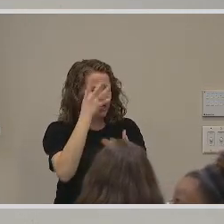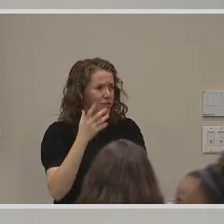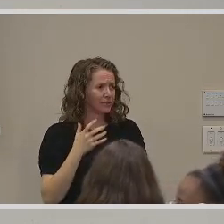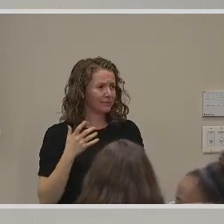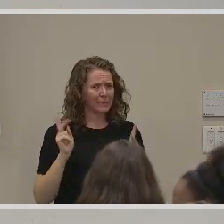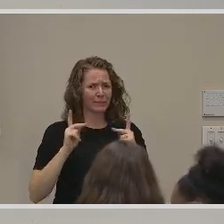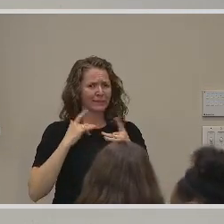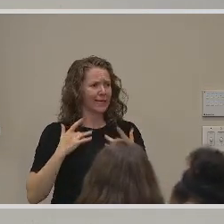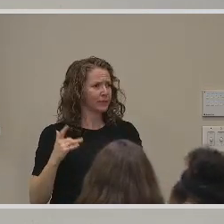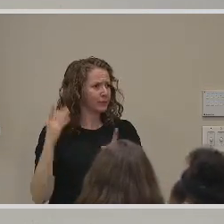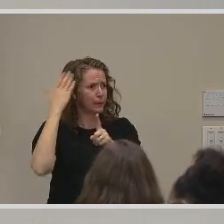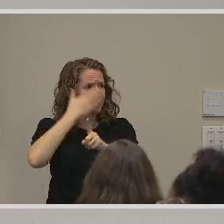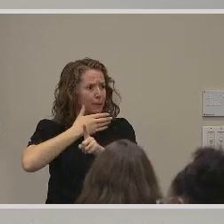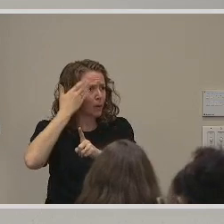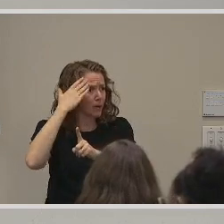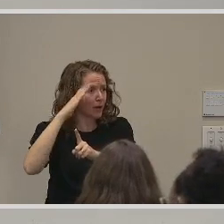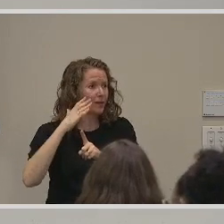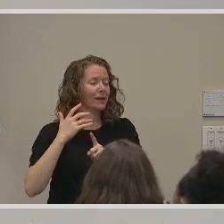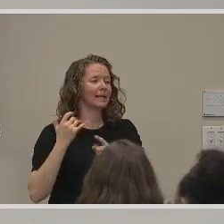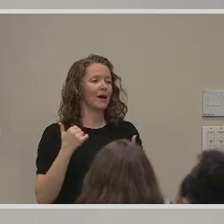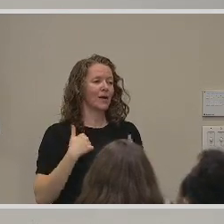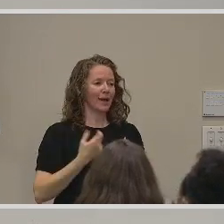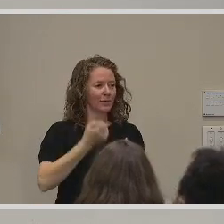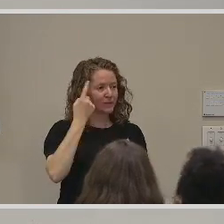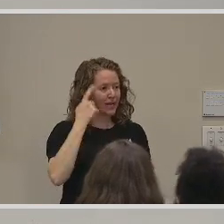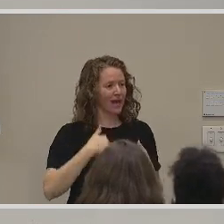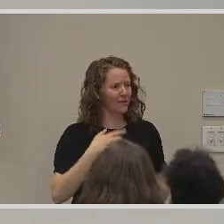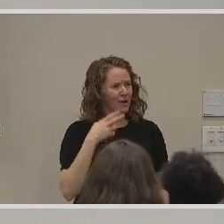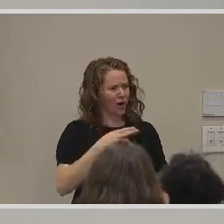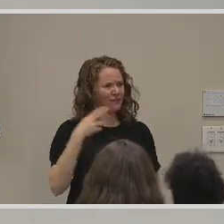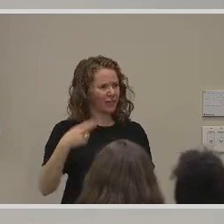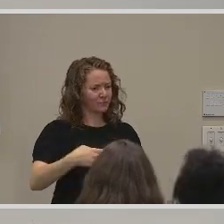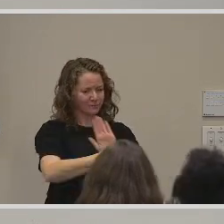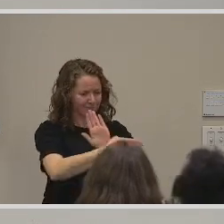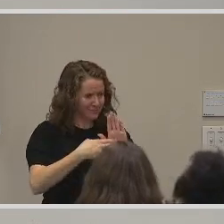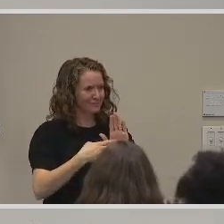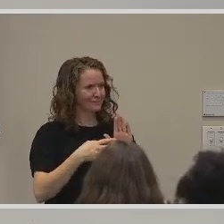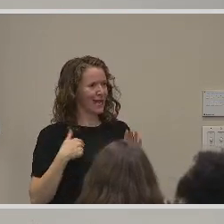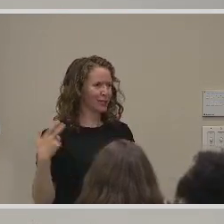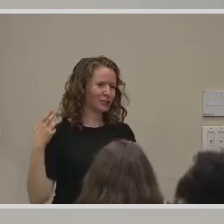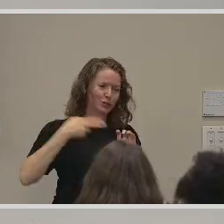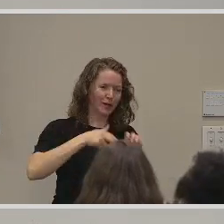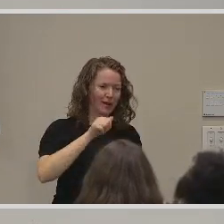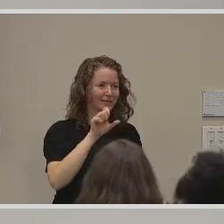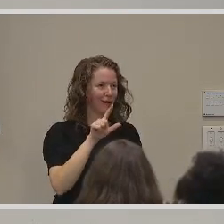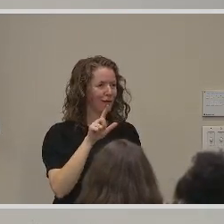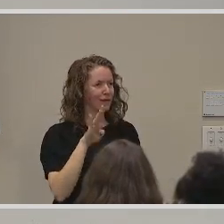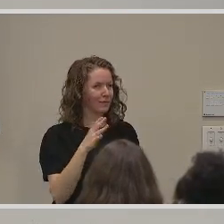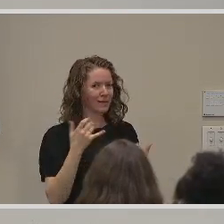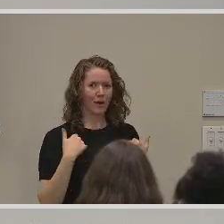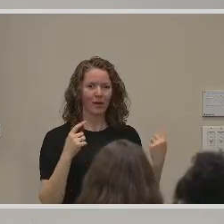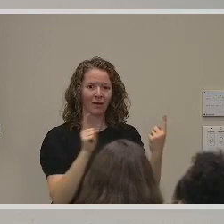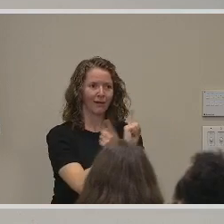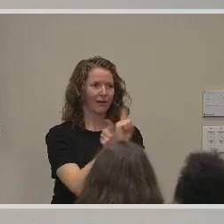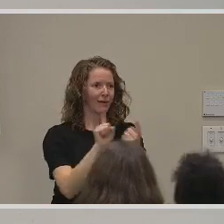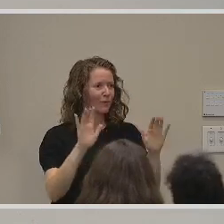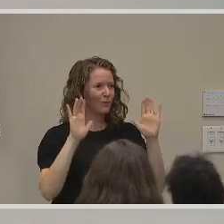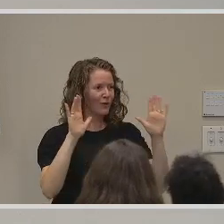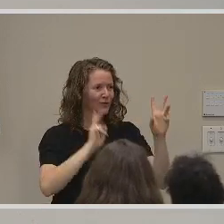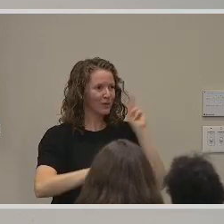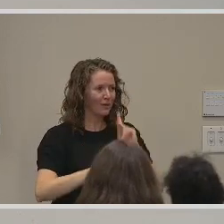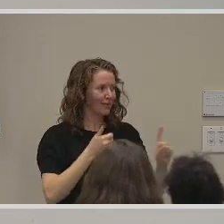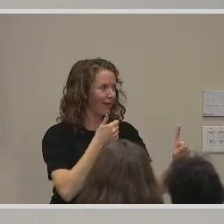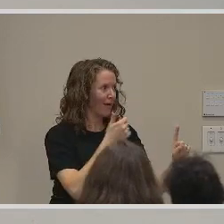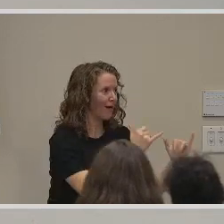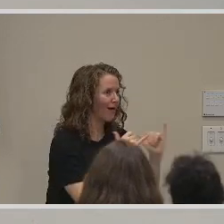And it was with her class that helped me embrace being hard of hearing and pushed me to join the ASL club where I had the opportunity to meet so many lovely people who are also